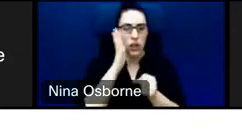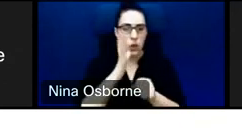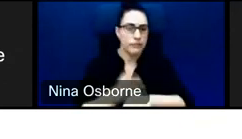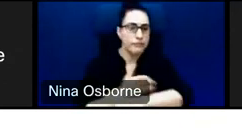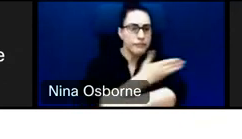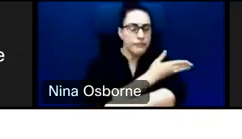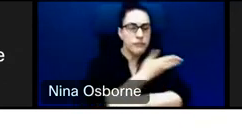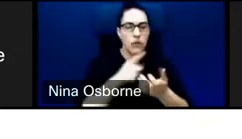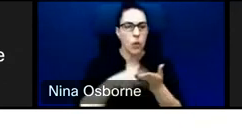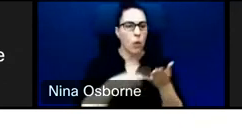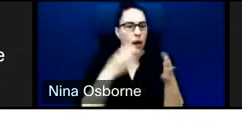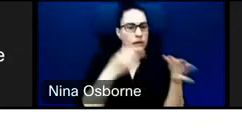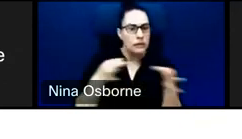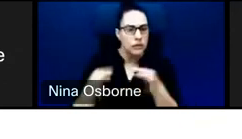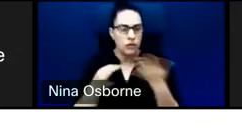screening site stage.